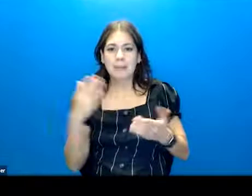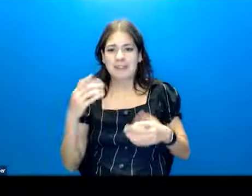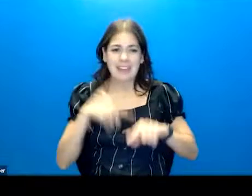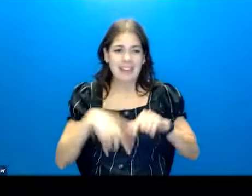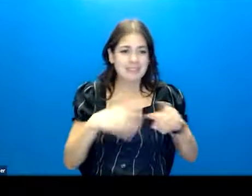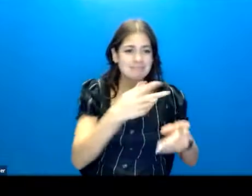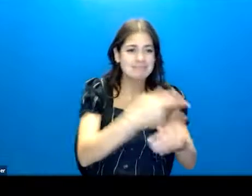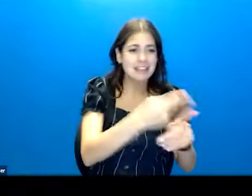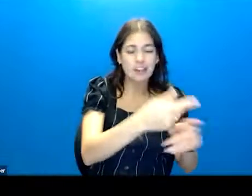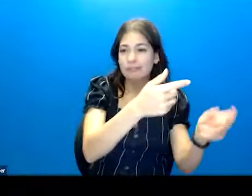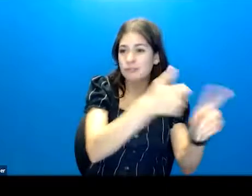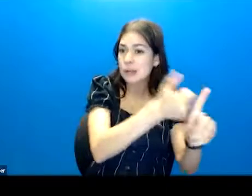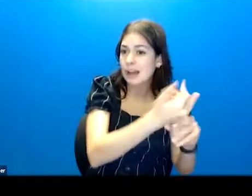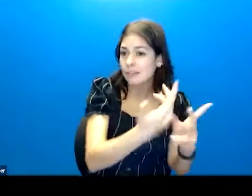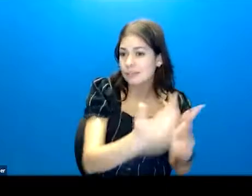take care of yourself.